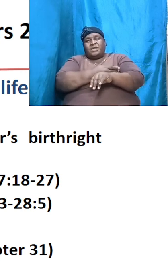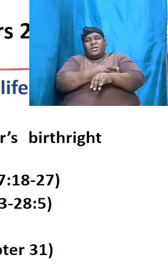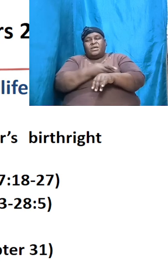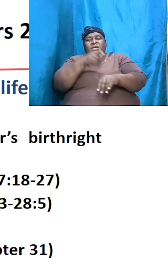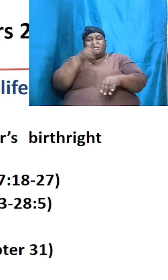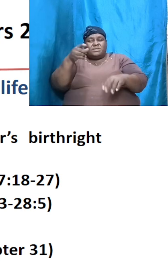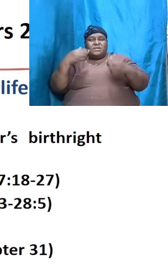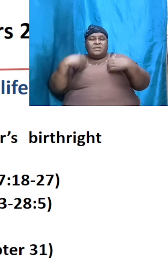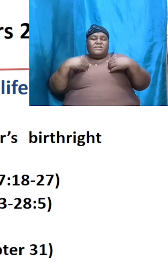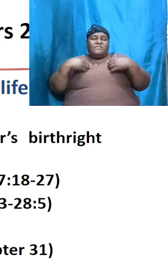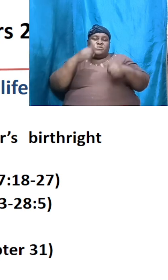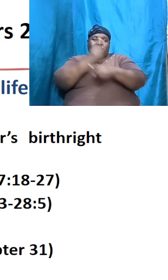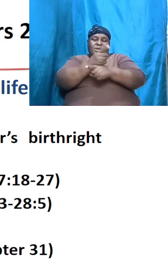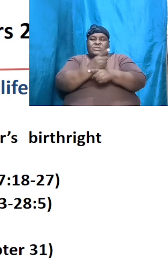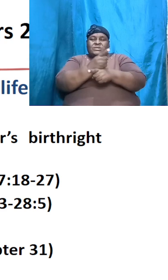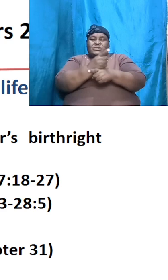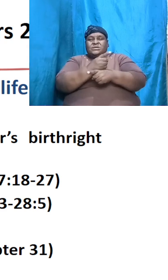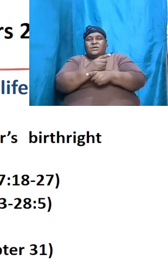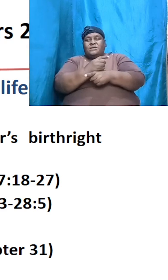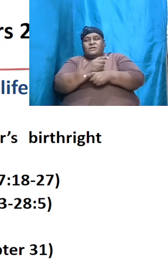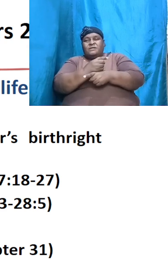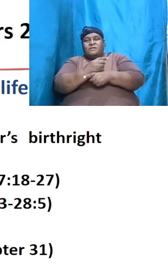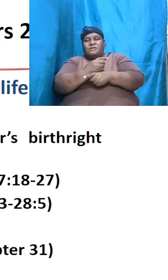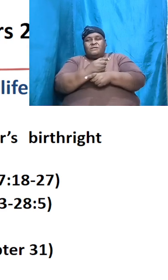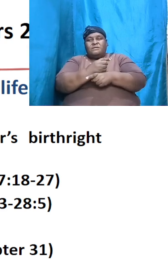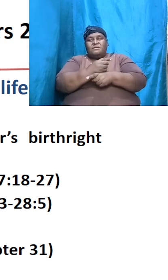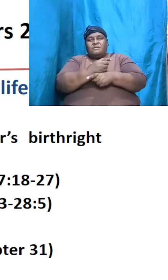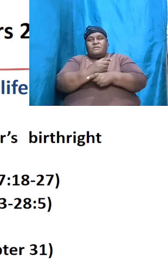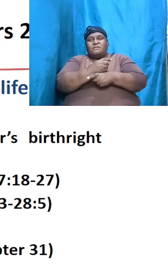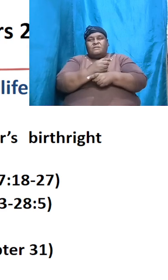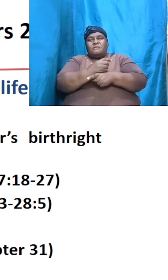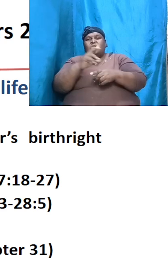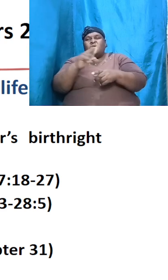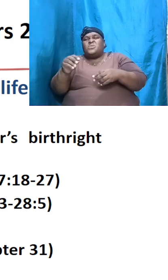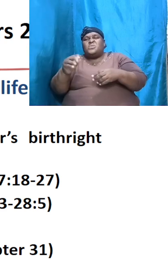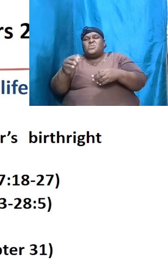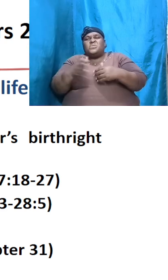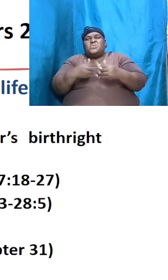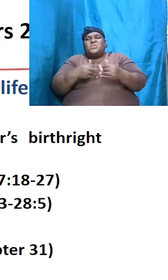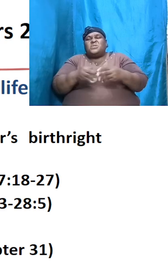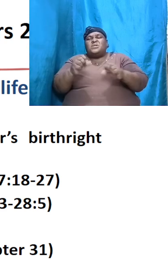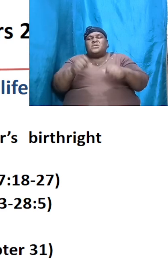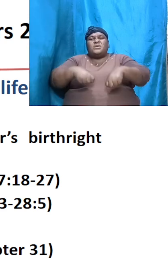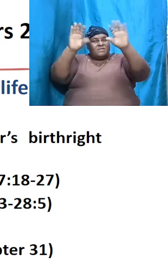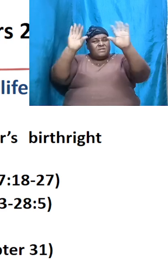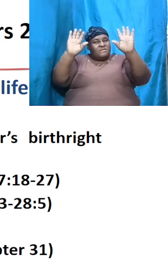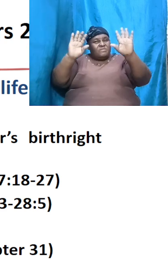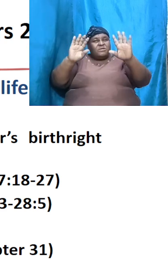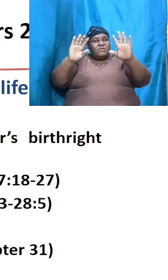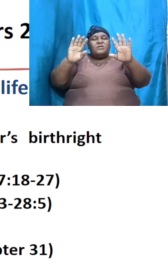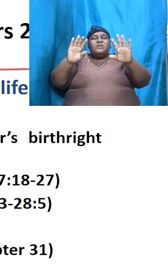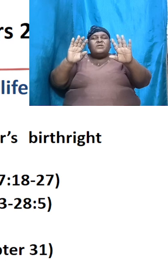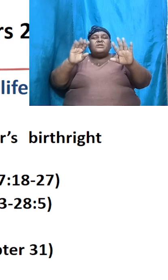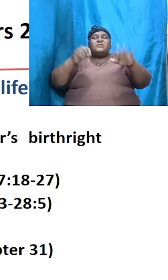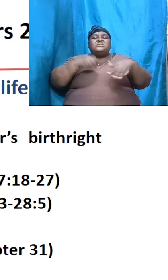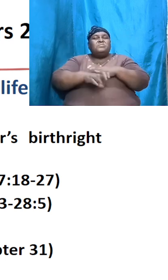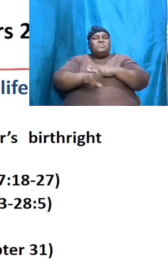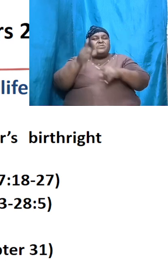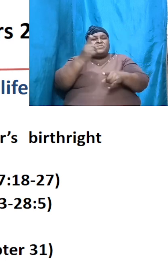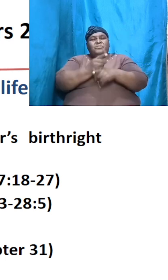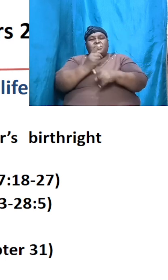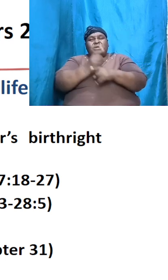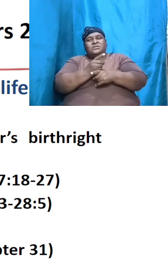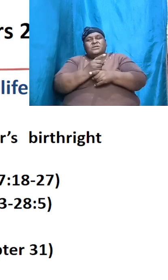and under no circumstance should he give that up that was his scepter of